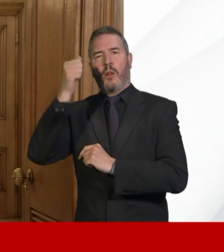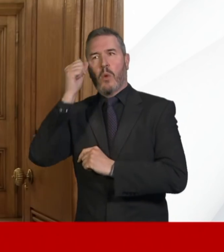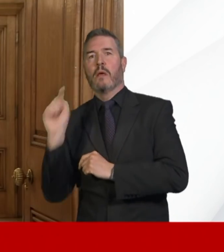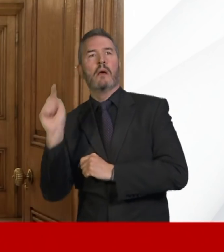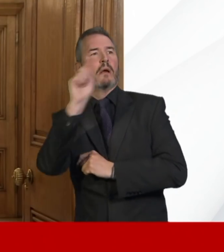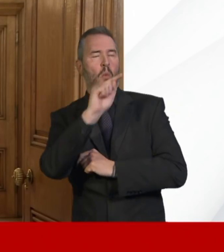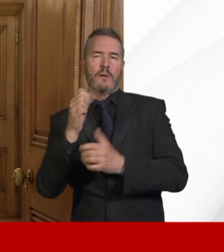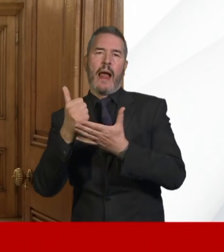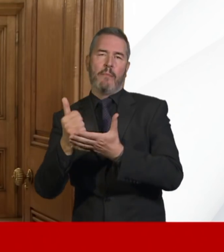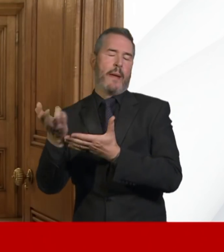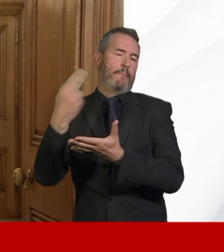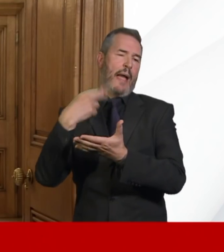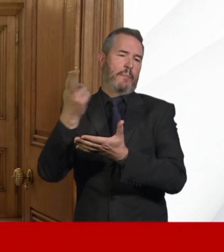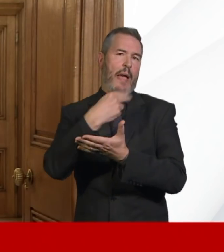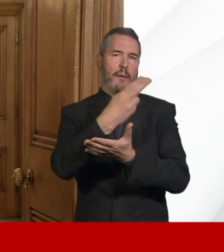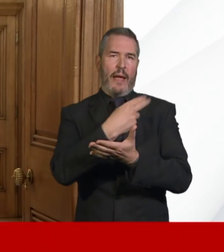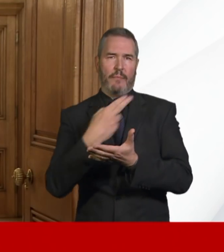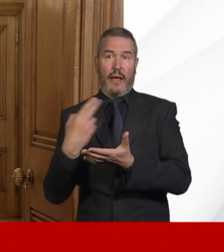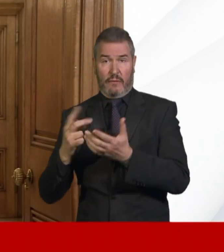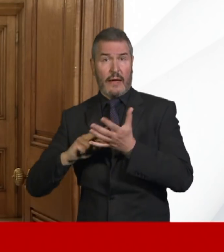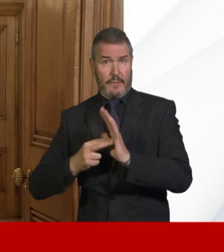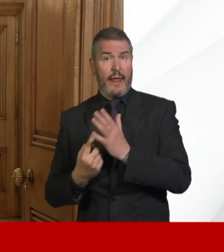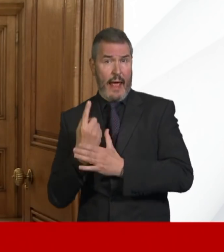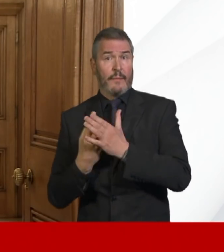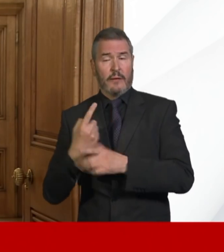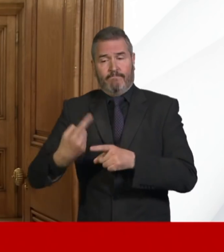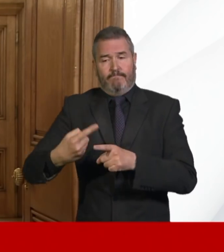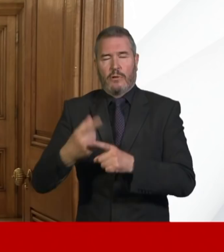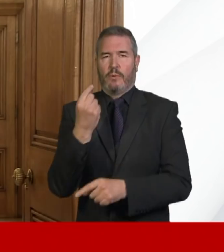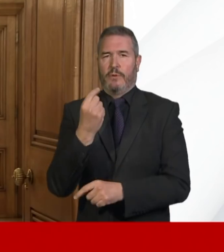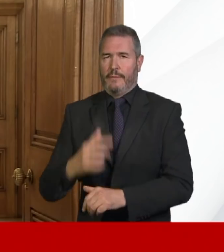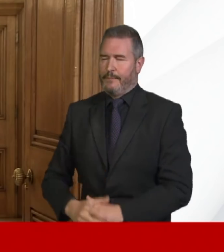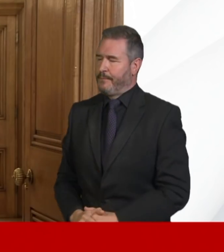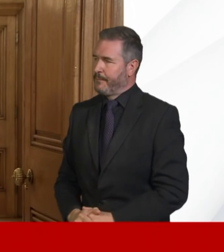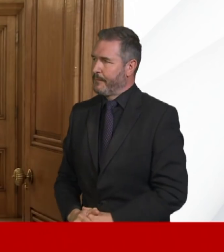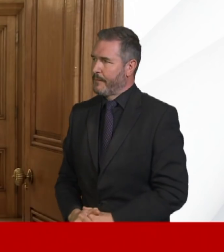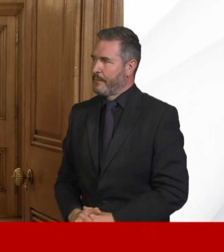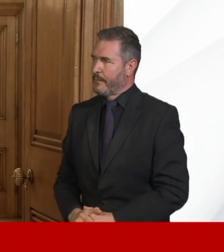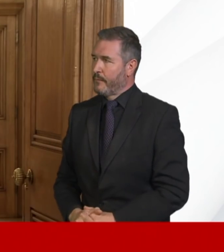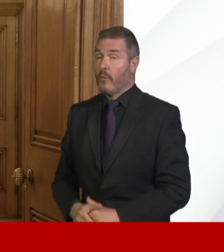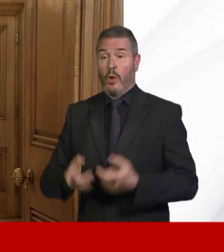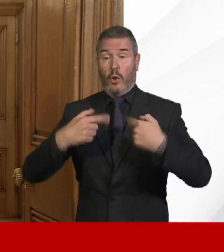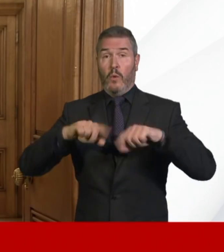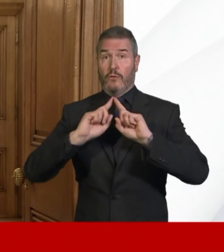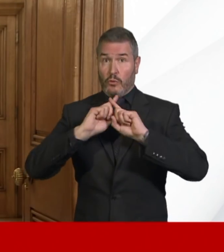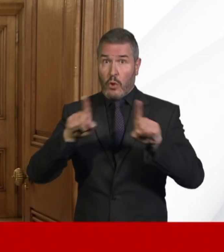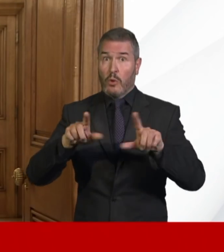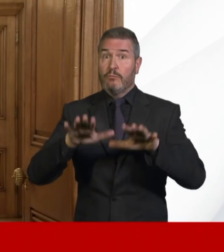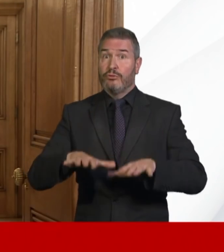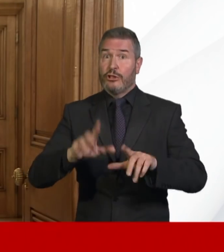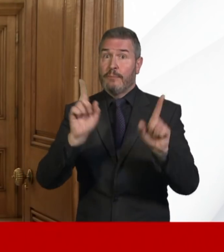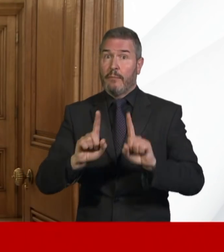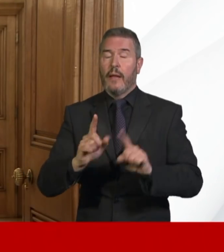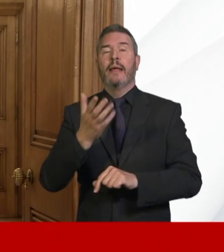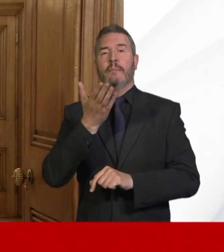who we want to get back safely to the UK as soon as possible. We have advised British citizens abroad to come